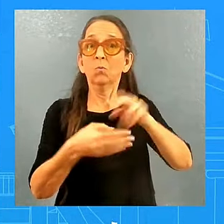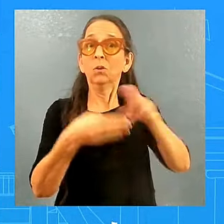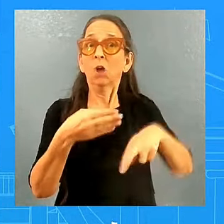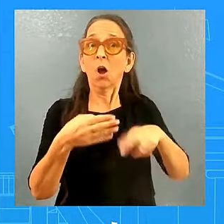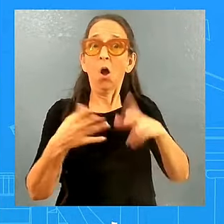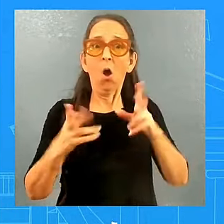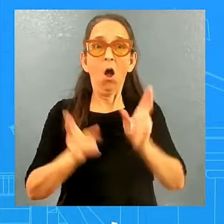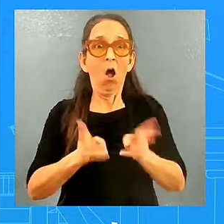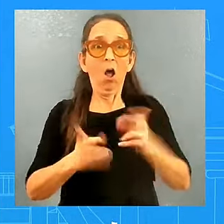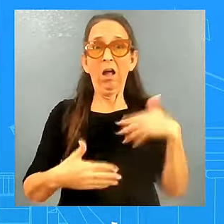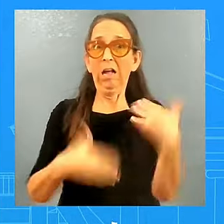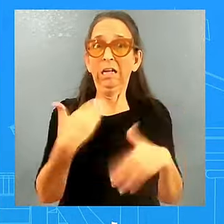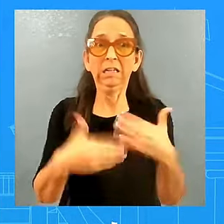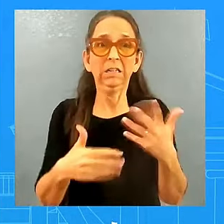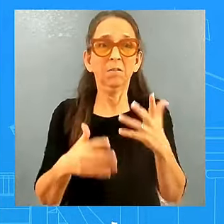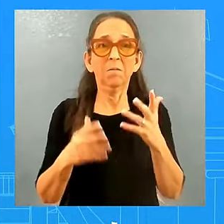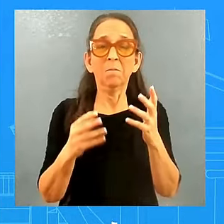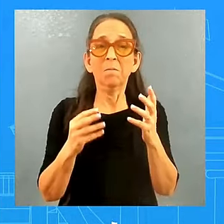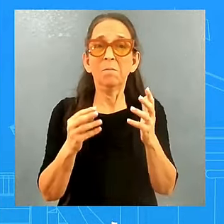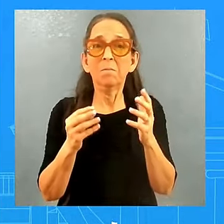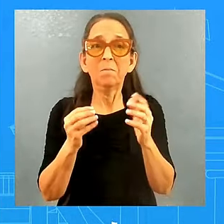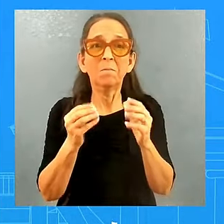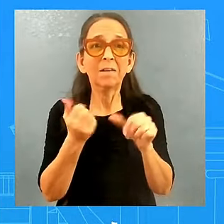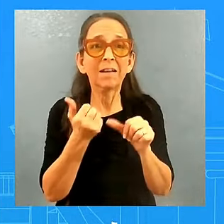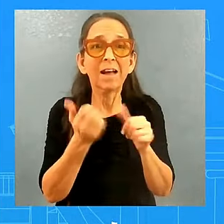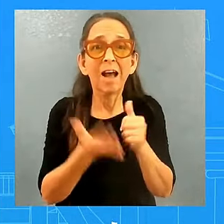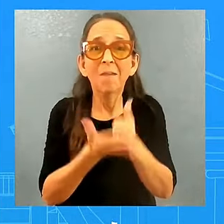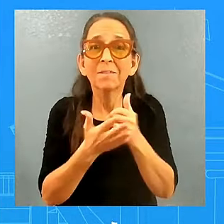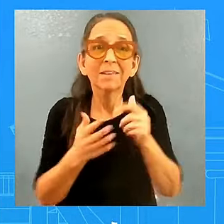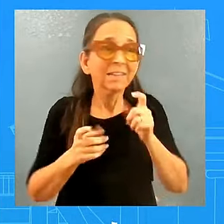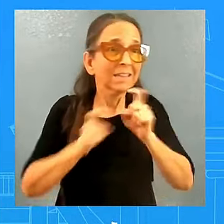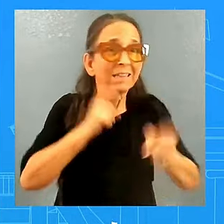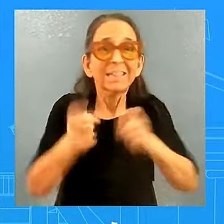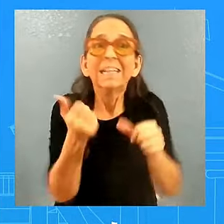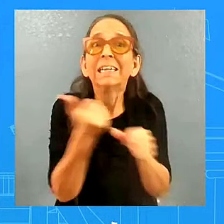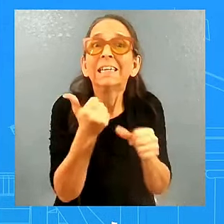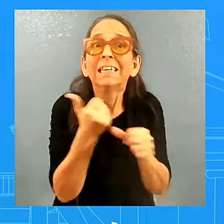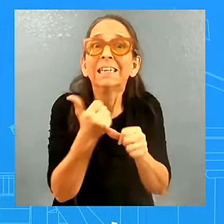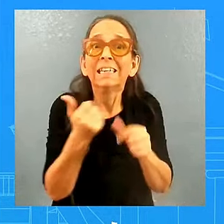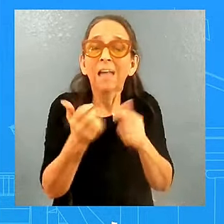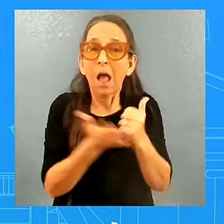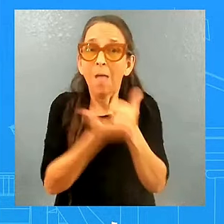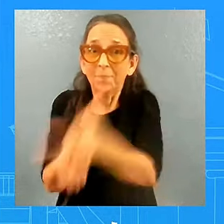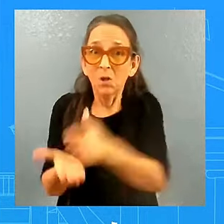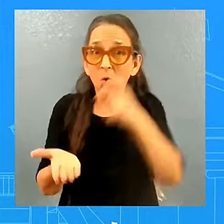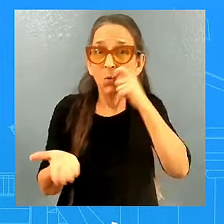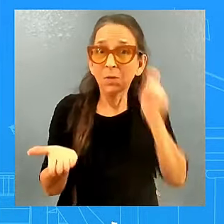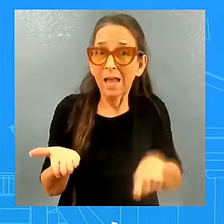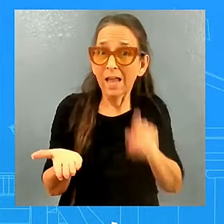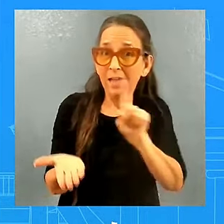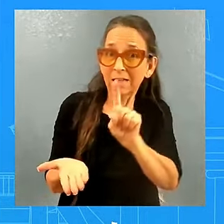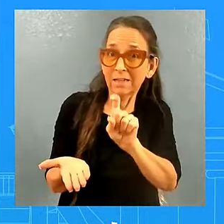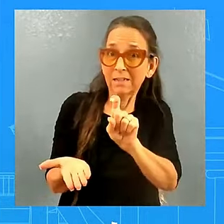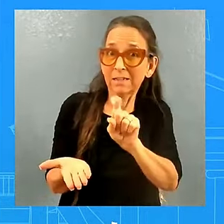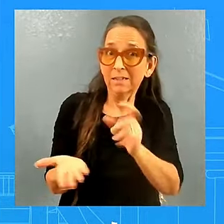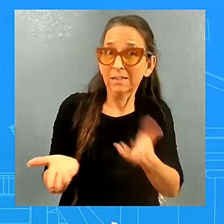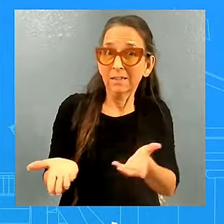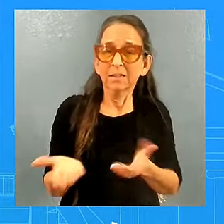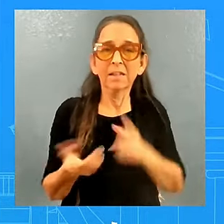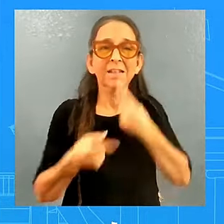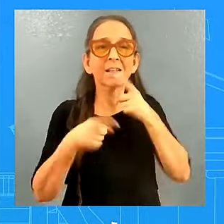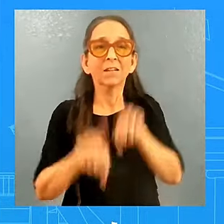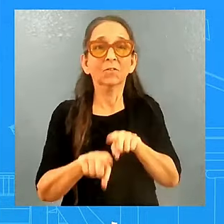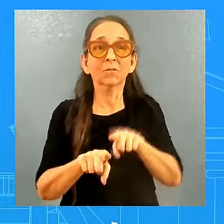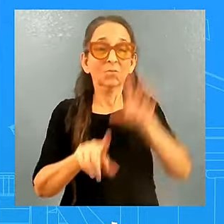look, I think in September, the president talked about surging aid to Ukraine. And we've been hearing us